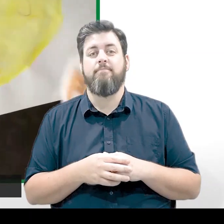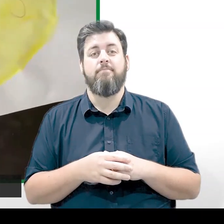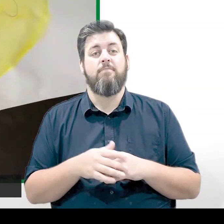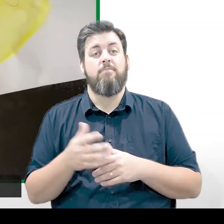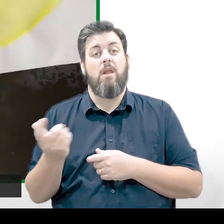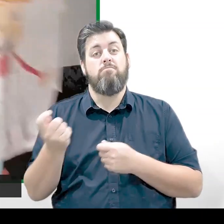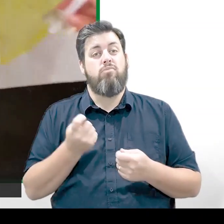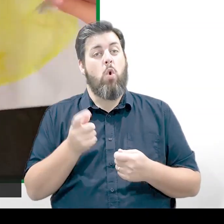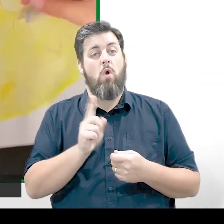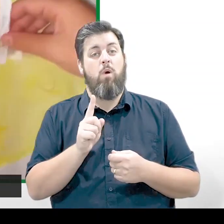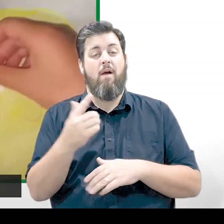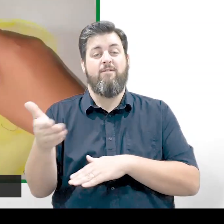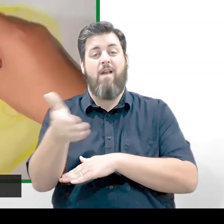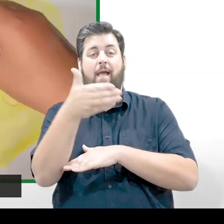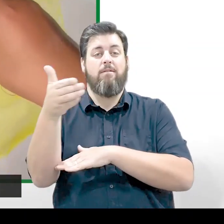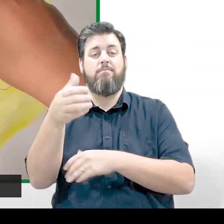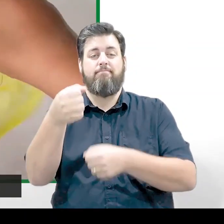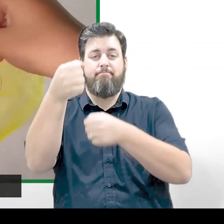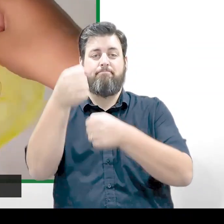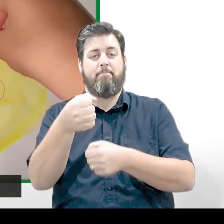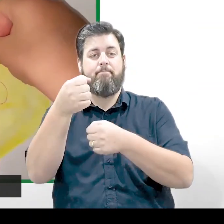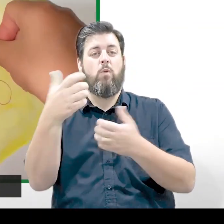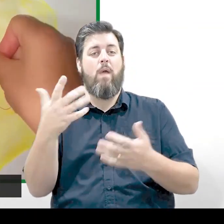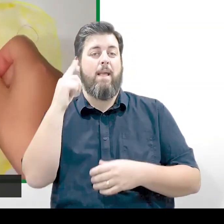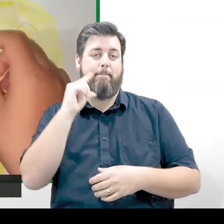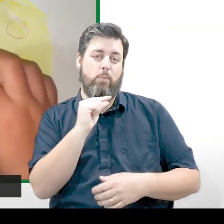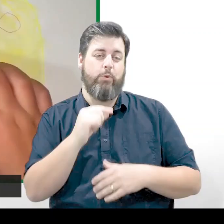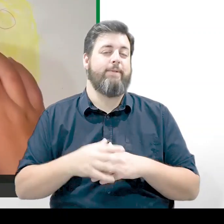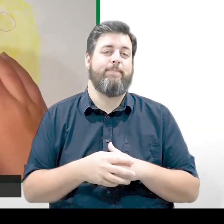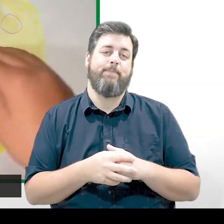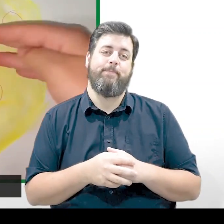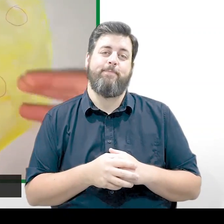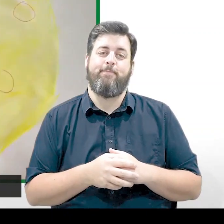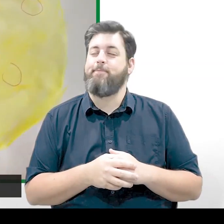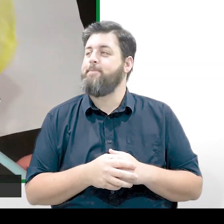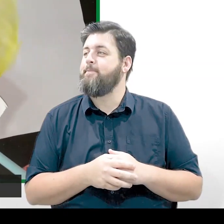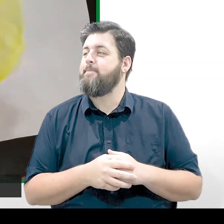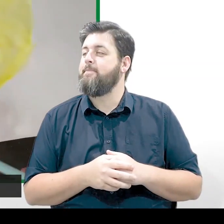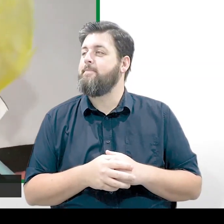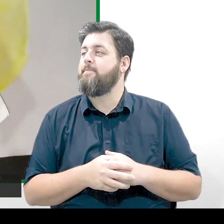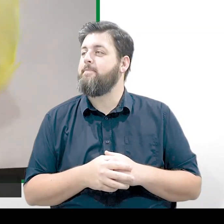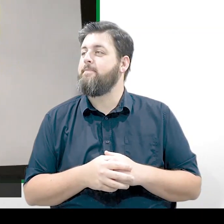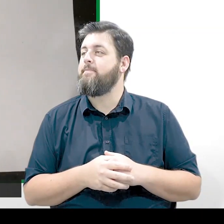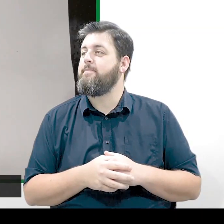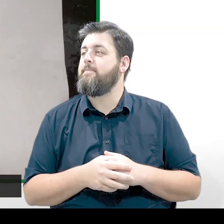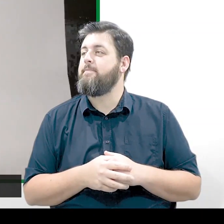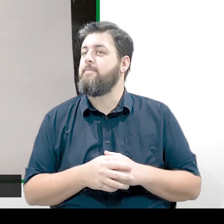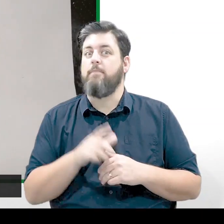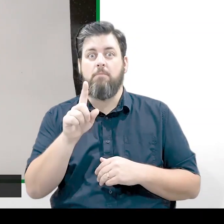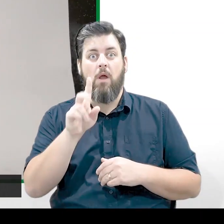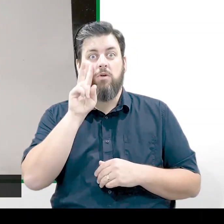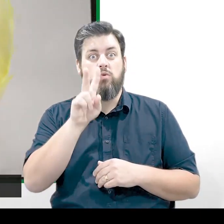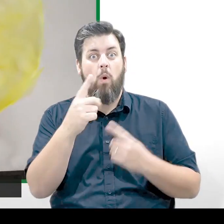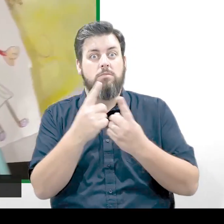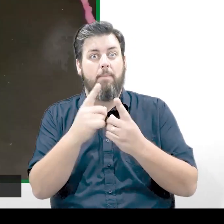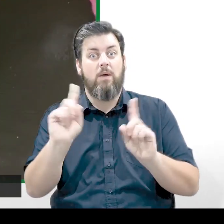She brought a flag with her and she put it on the moon, but then she